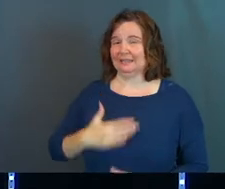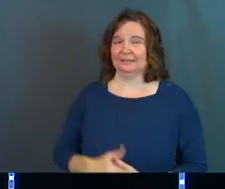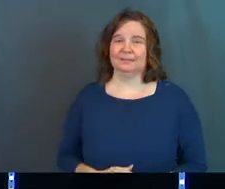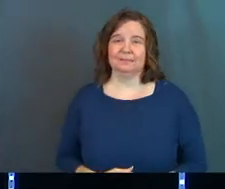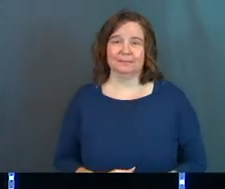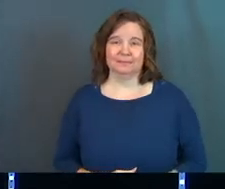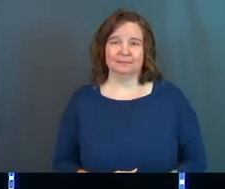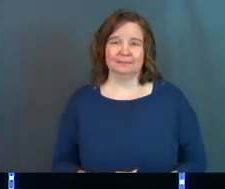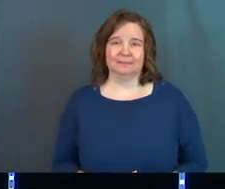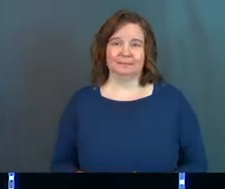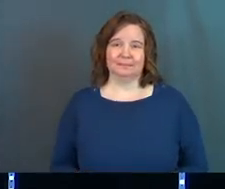please.